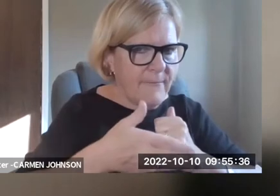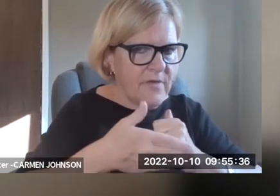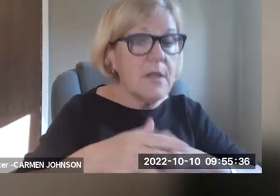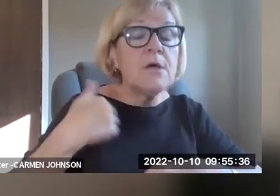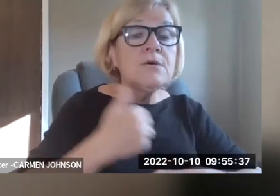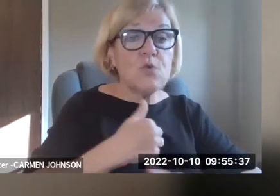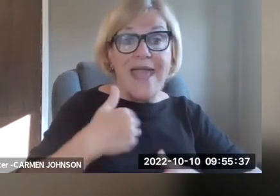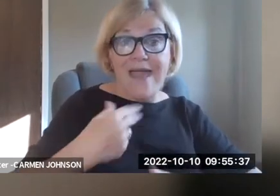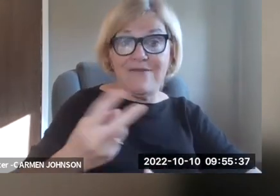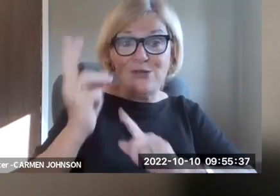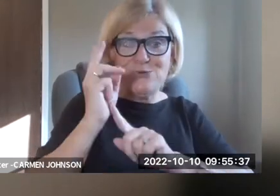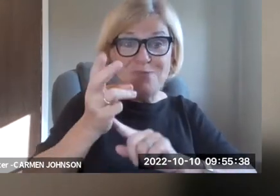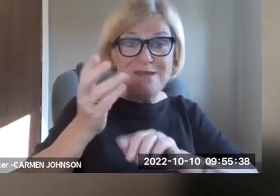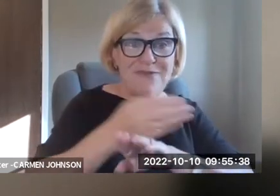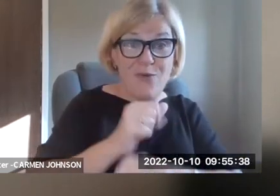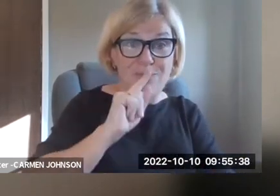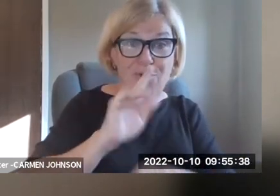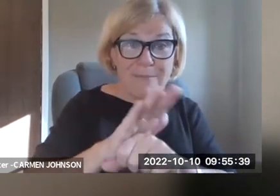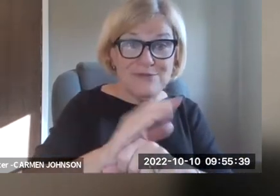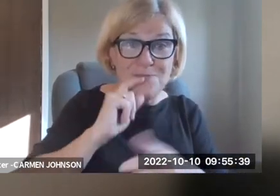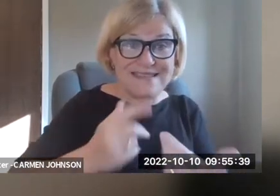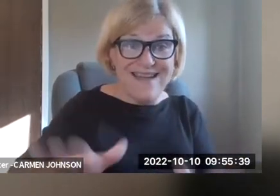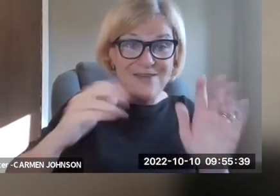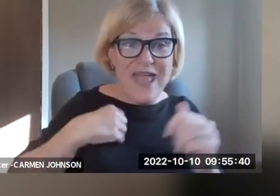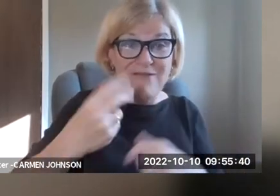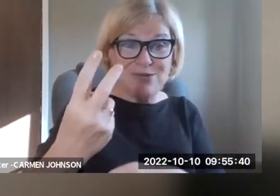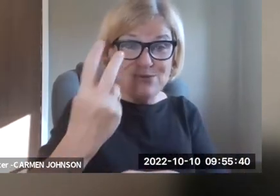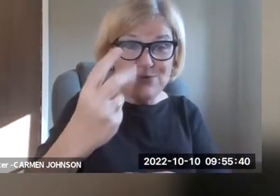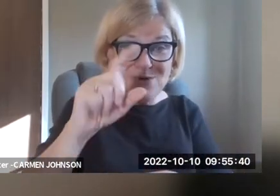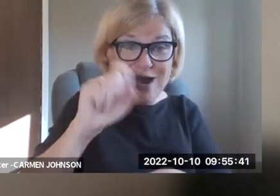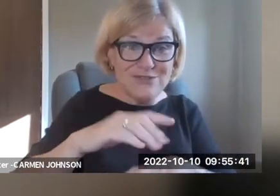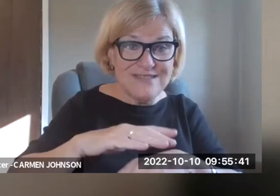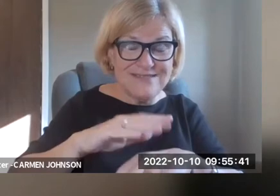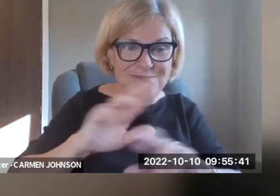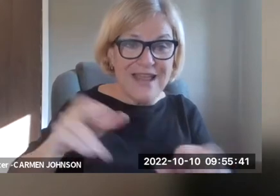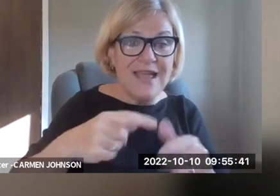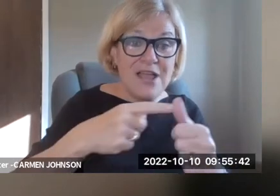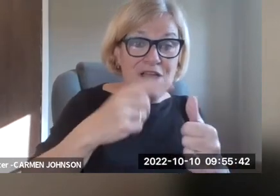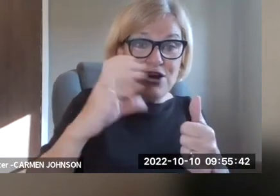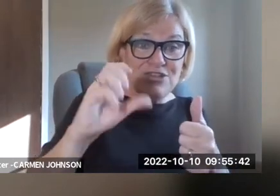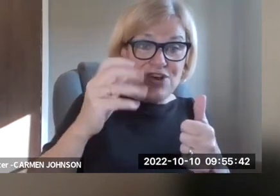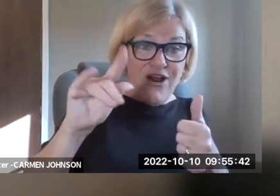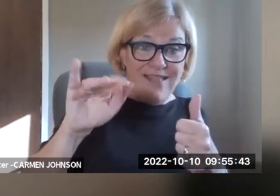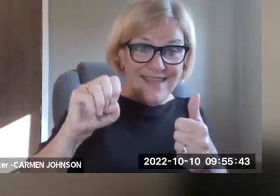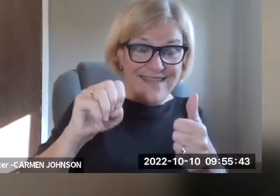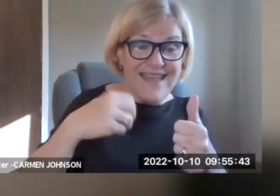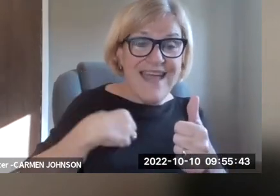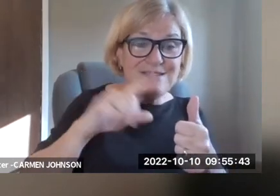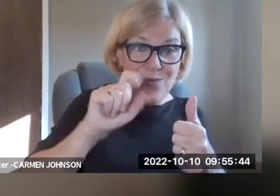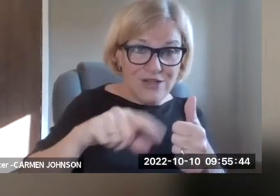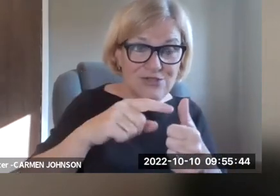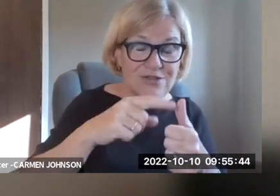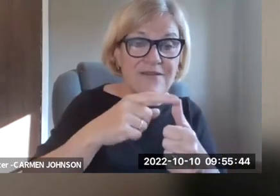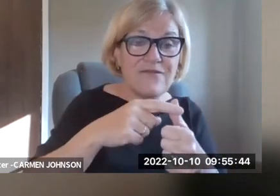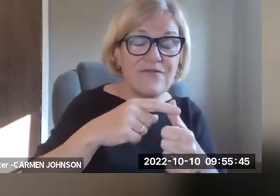auditableness, which is helpful. Um, okay. So we've got two minutes before we promise to be